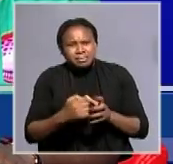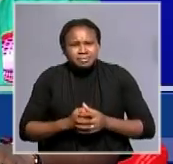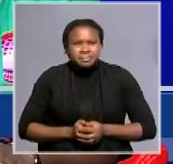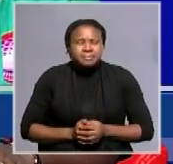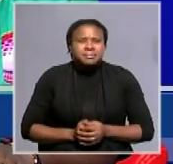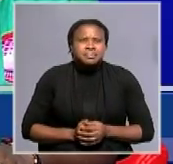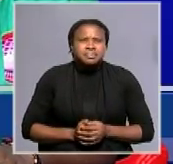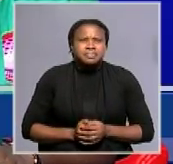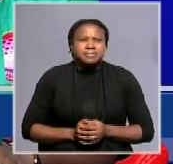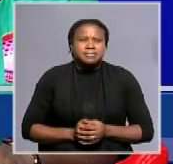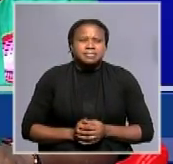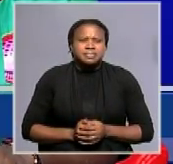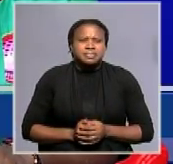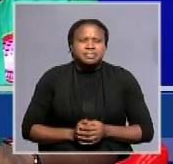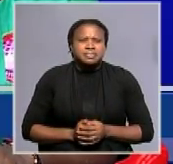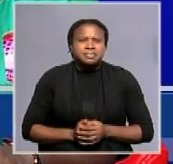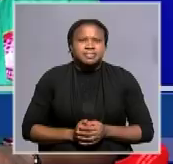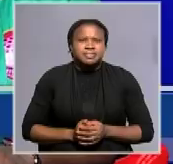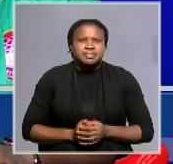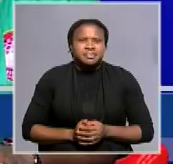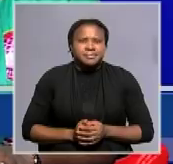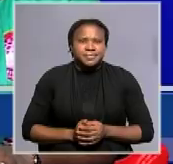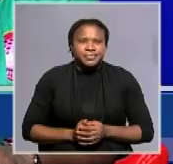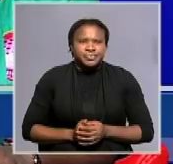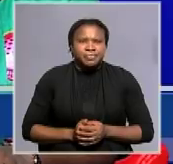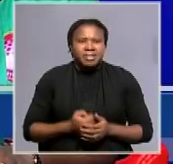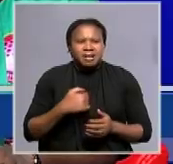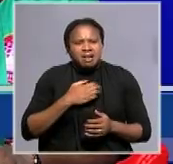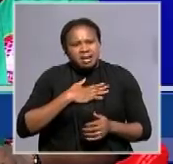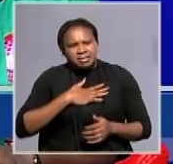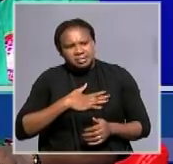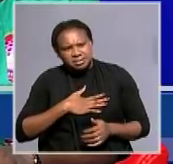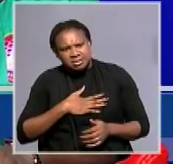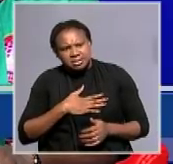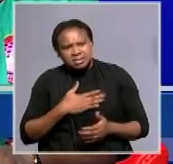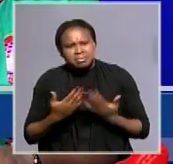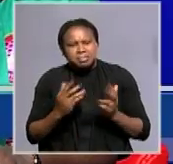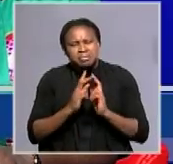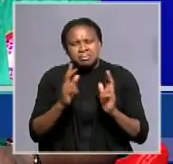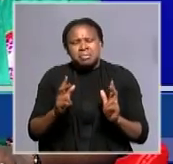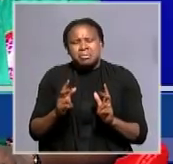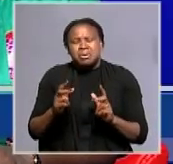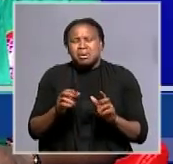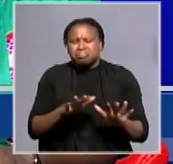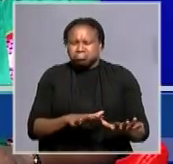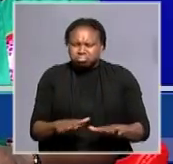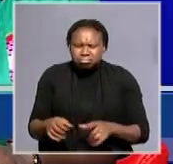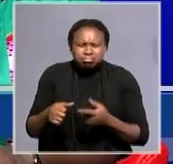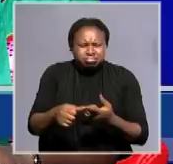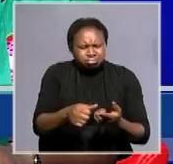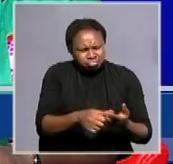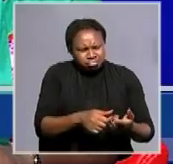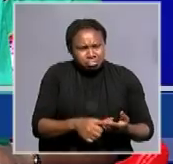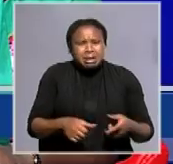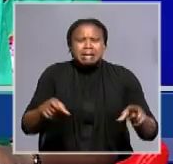So, I feel maybe those people who are going through, they went also